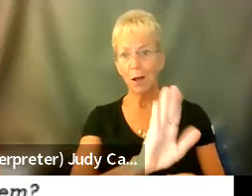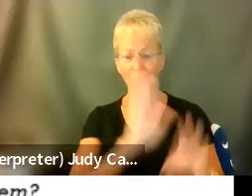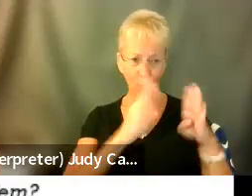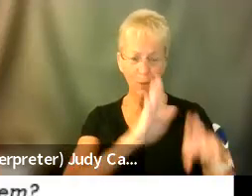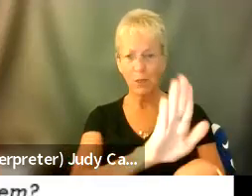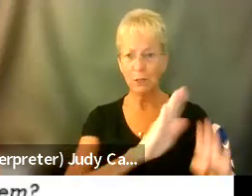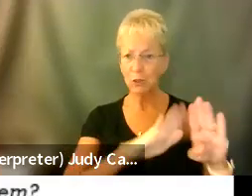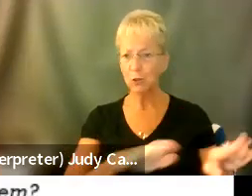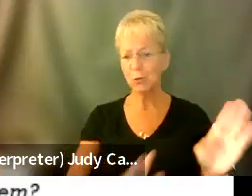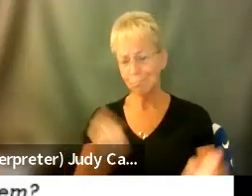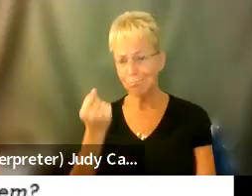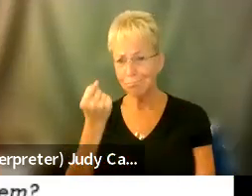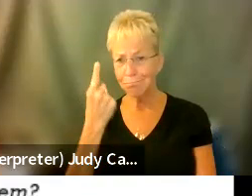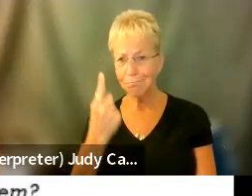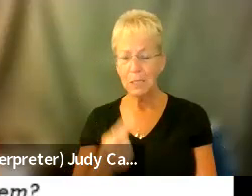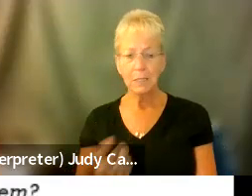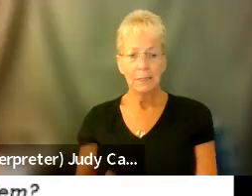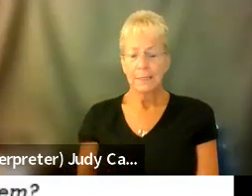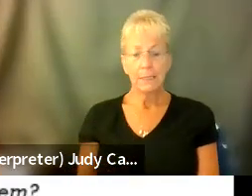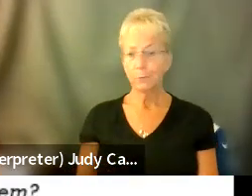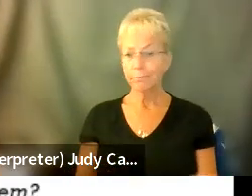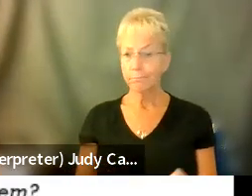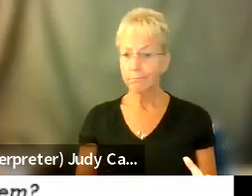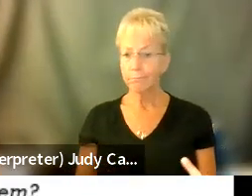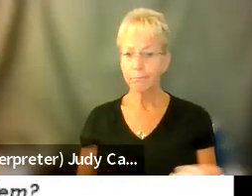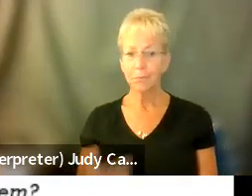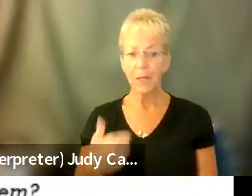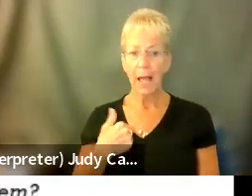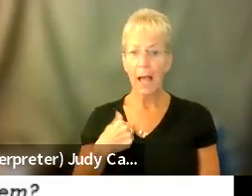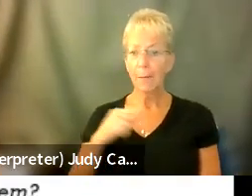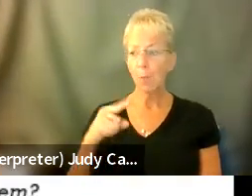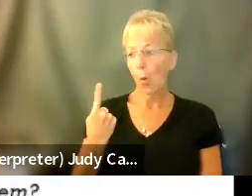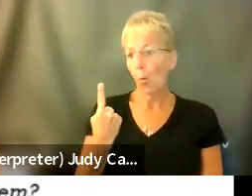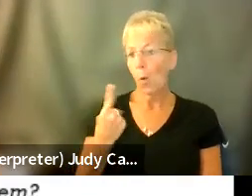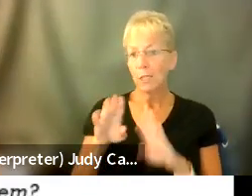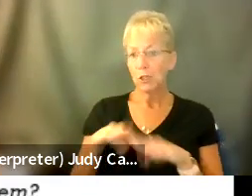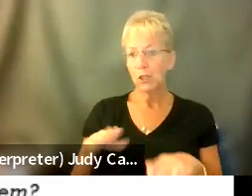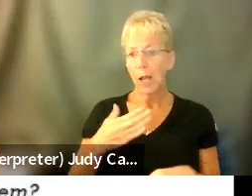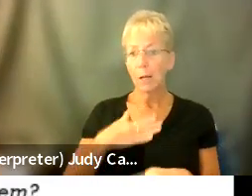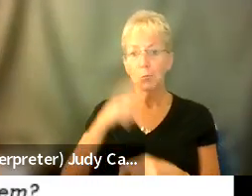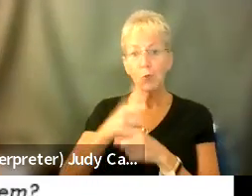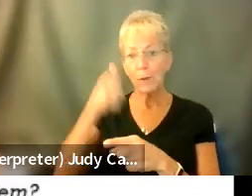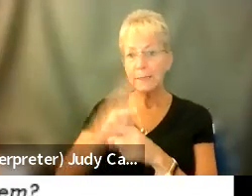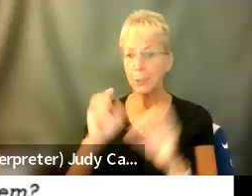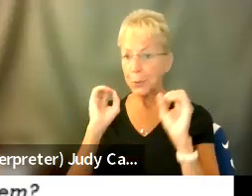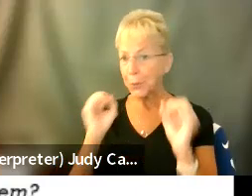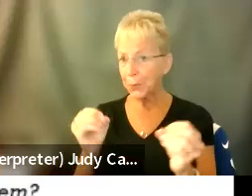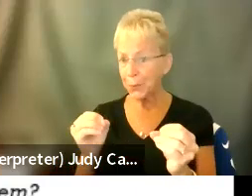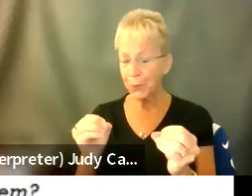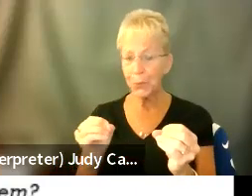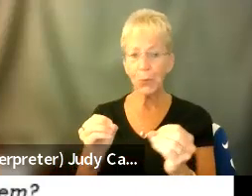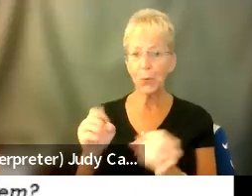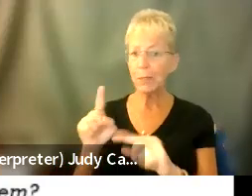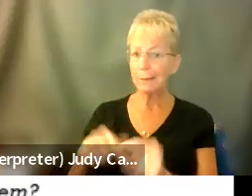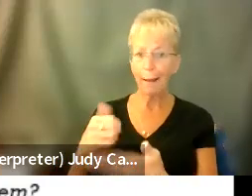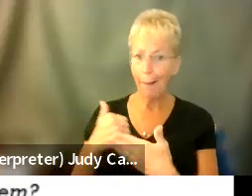And then, you know, I am an only child, so I didn't have siblings that could help.